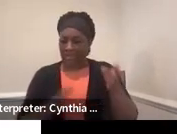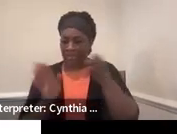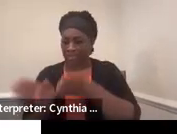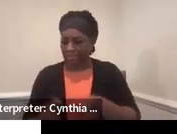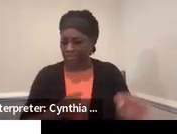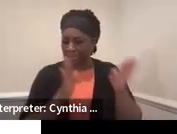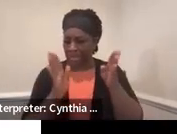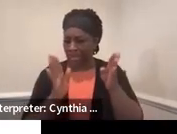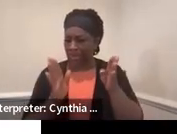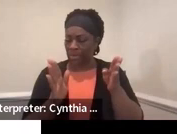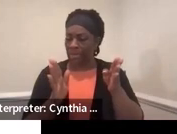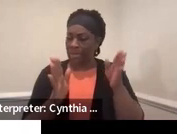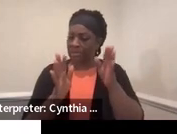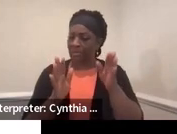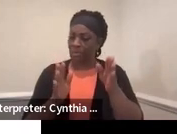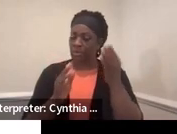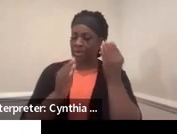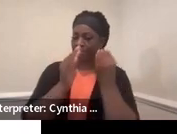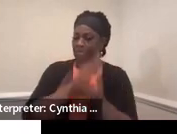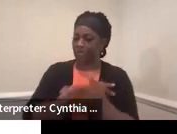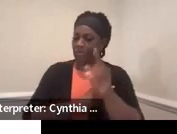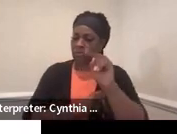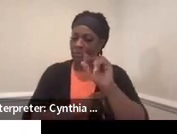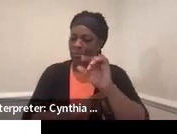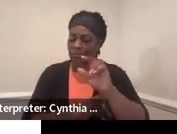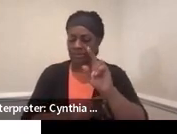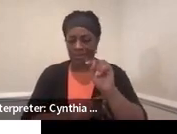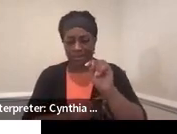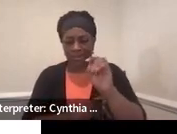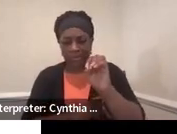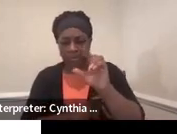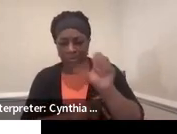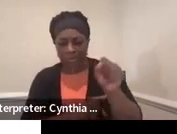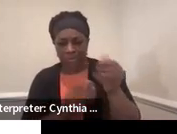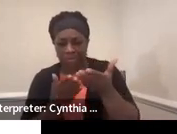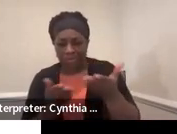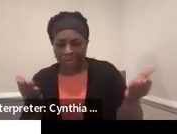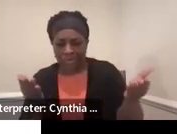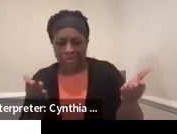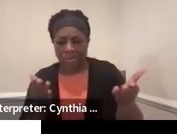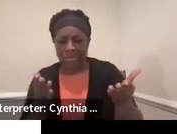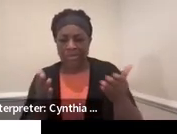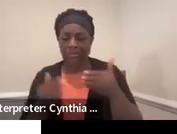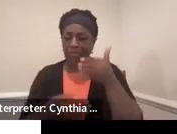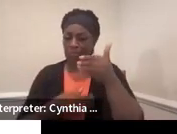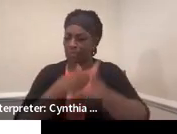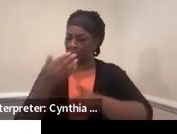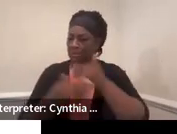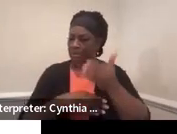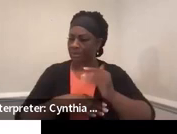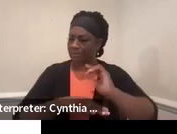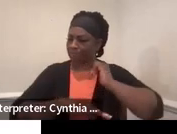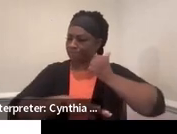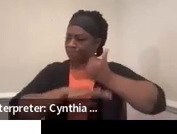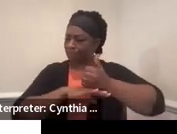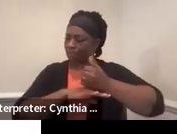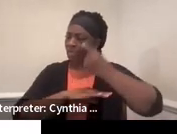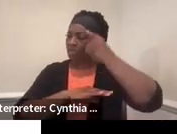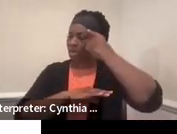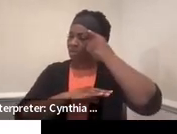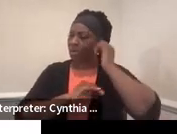to give you the tools and the resources to have the process be thoughtful